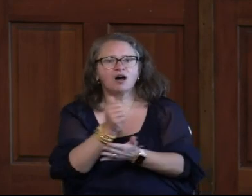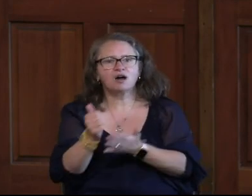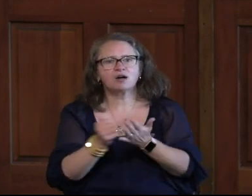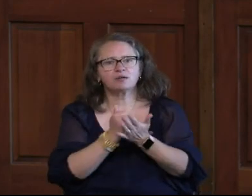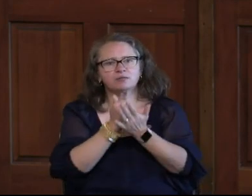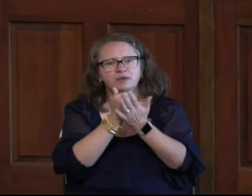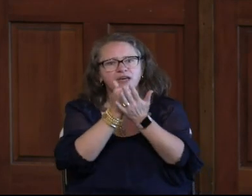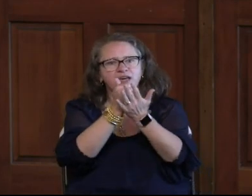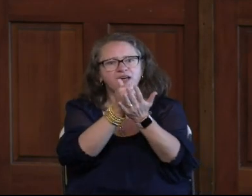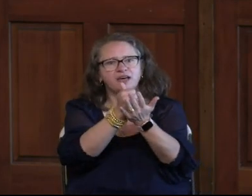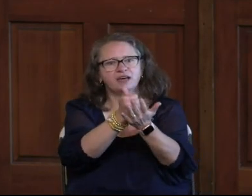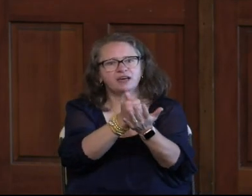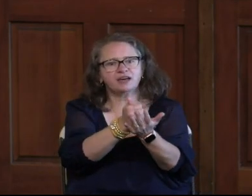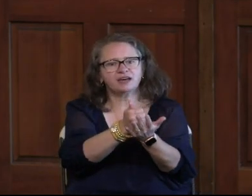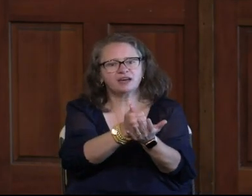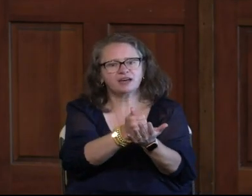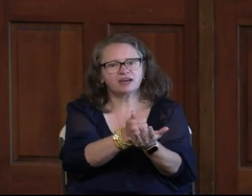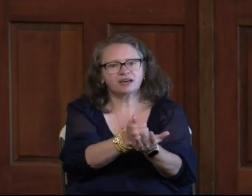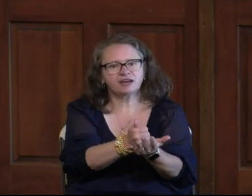Worthy